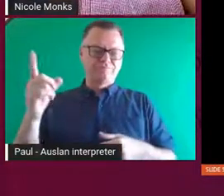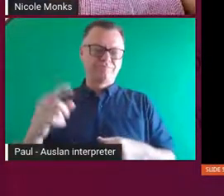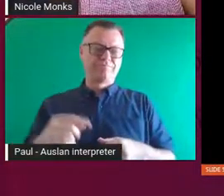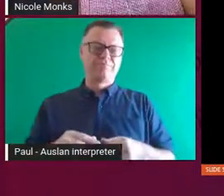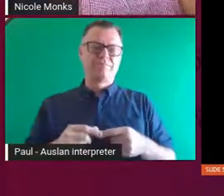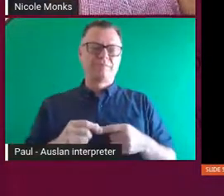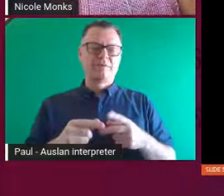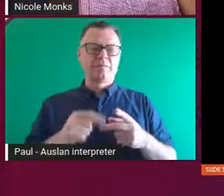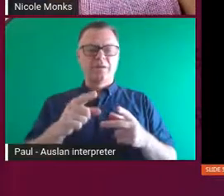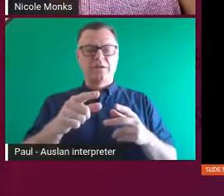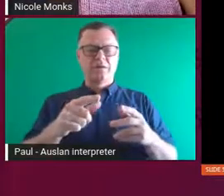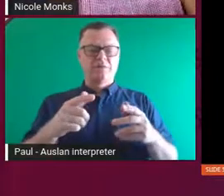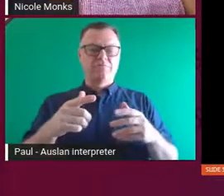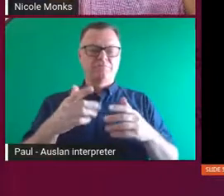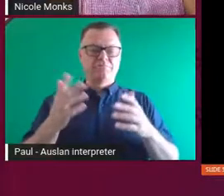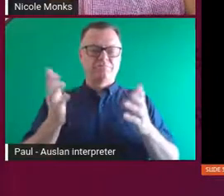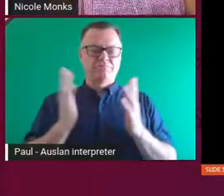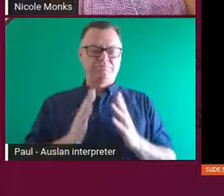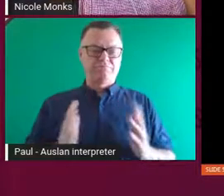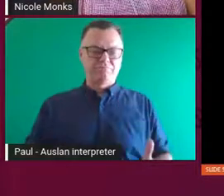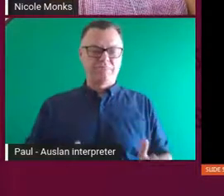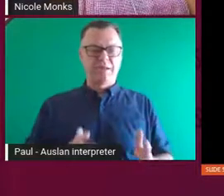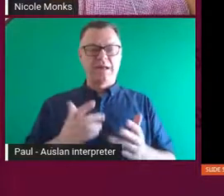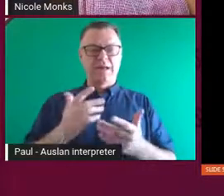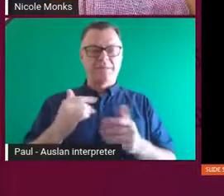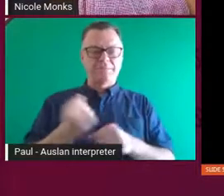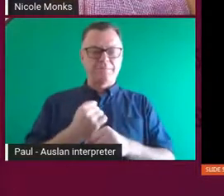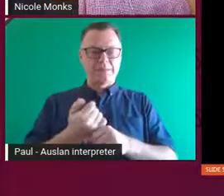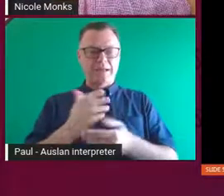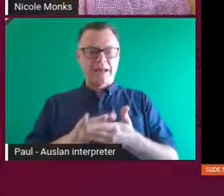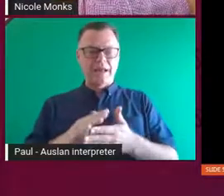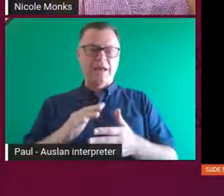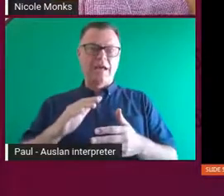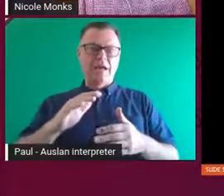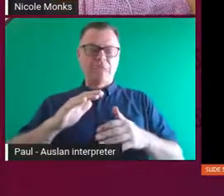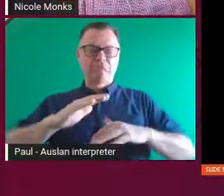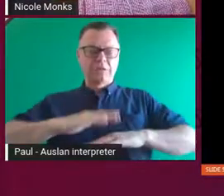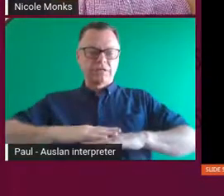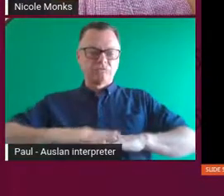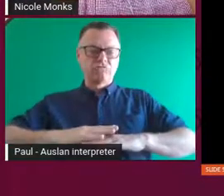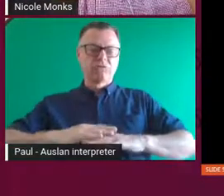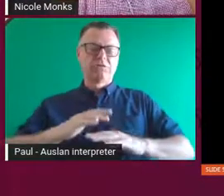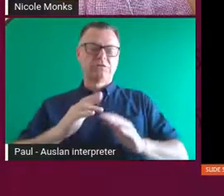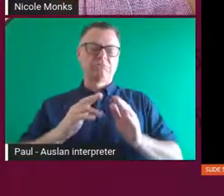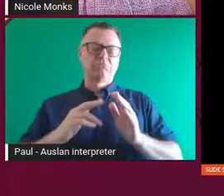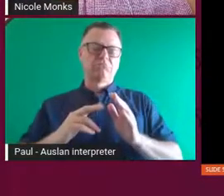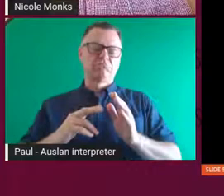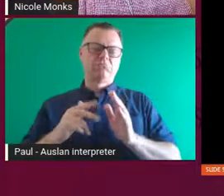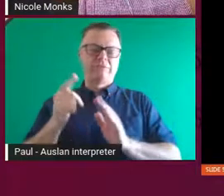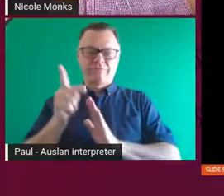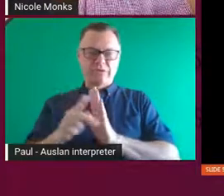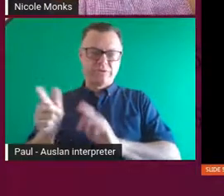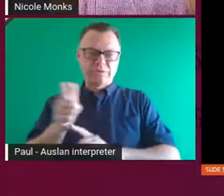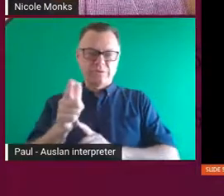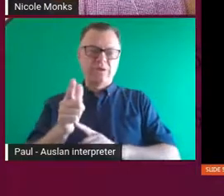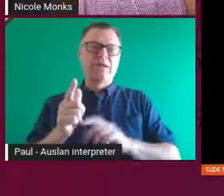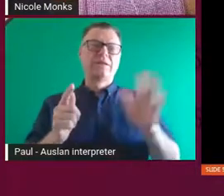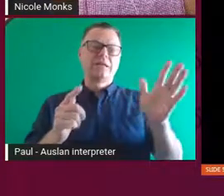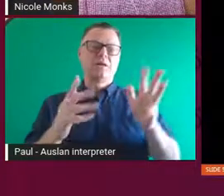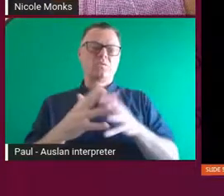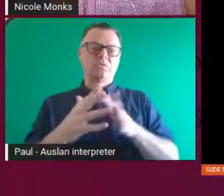numerous locations, as with the videos to that work and the photographs as well have been collected by the Western Australian Gallery.